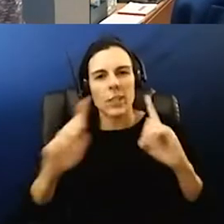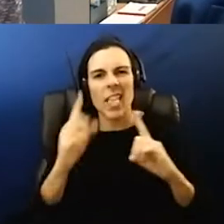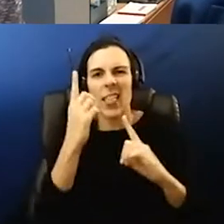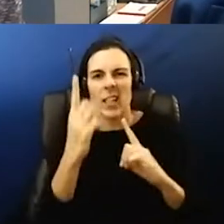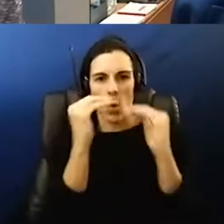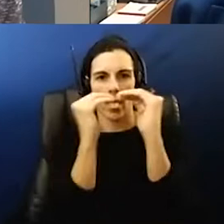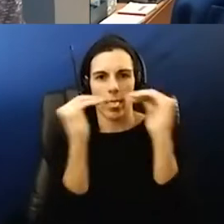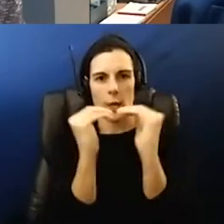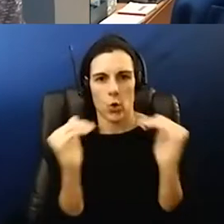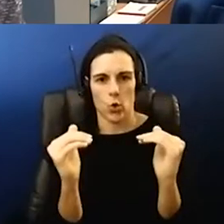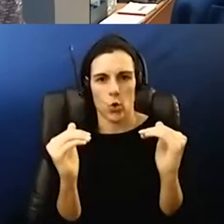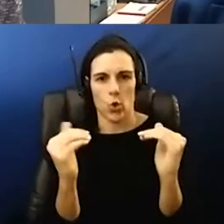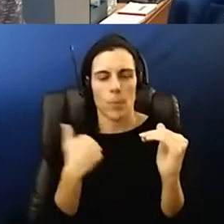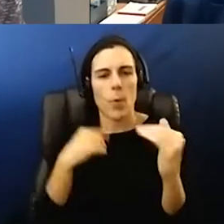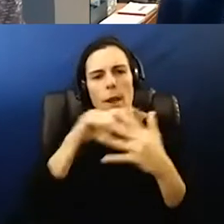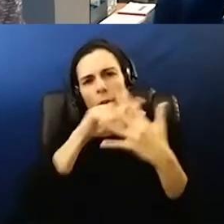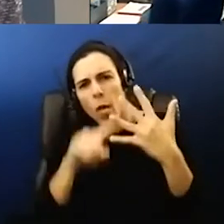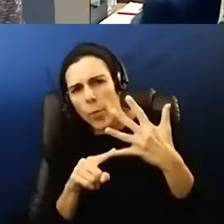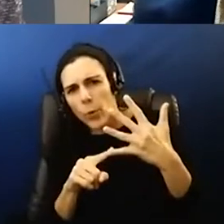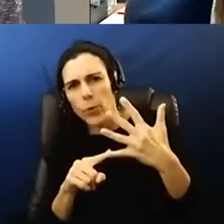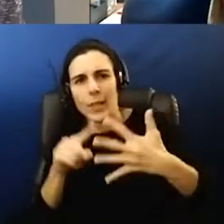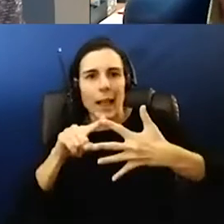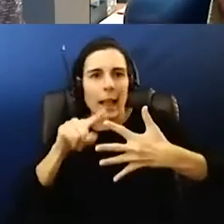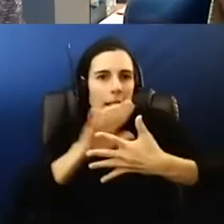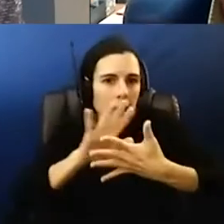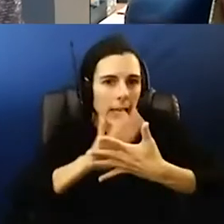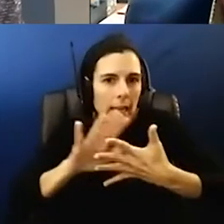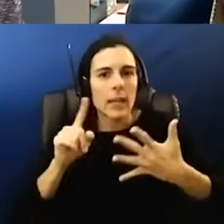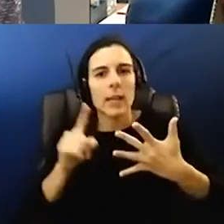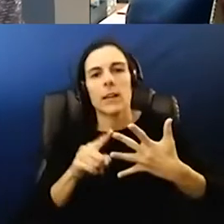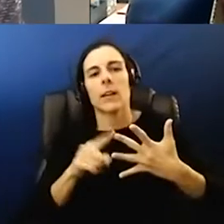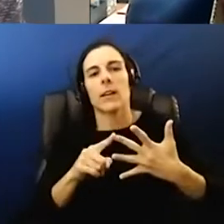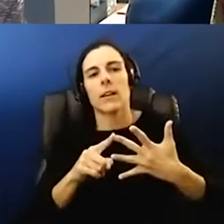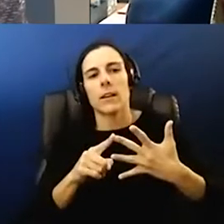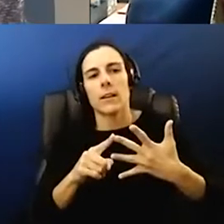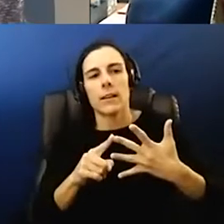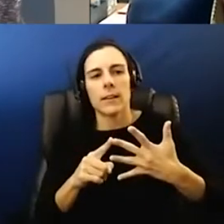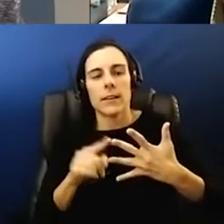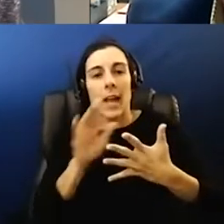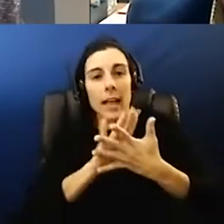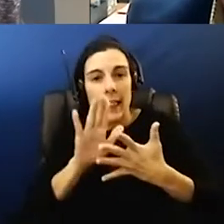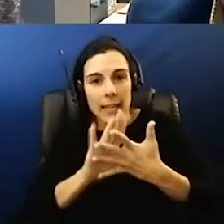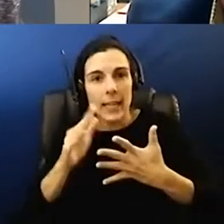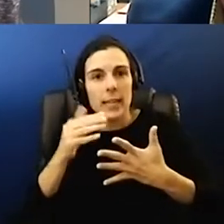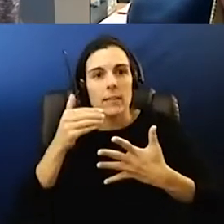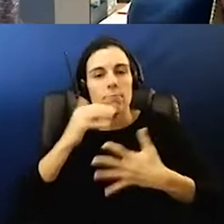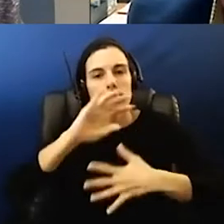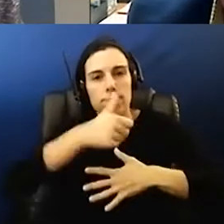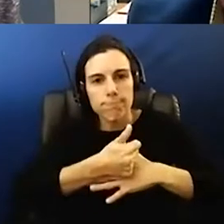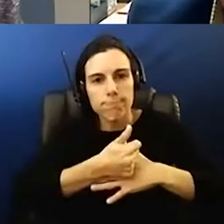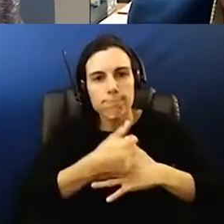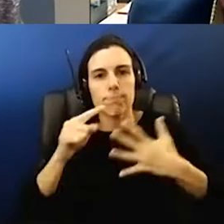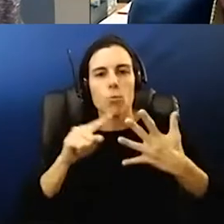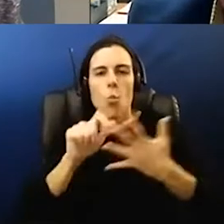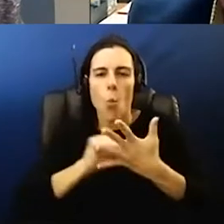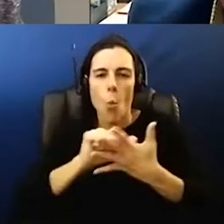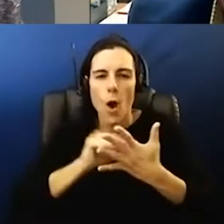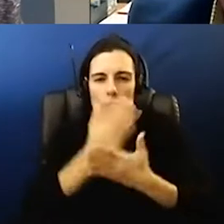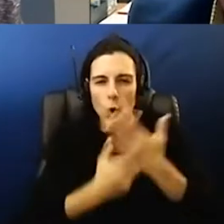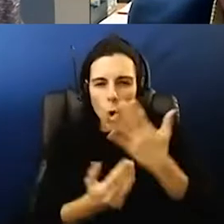layers such as cleaning and making sure we have cleaning protocols washing our hands making sure that we